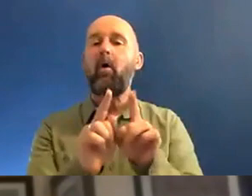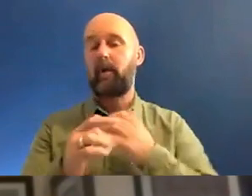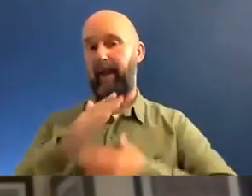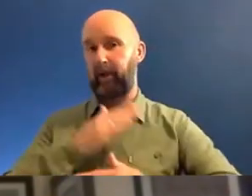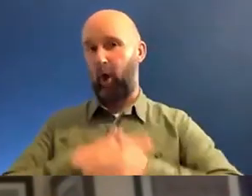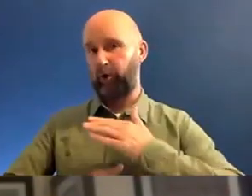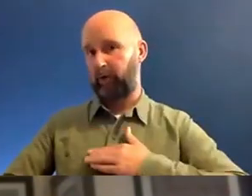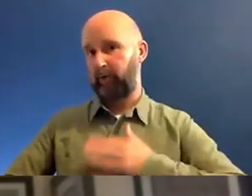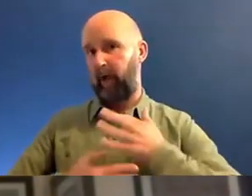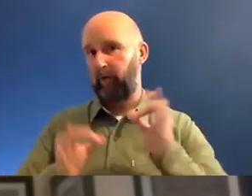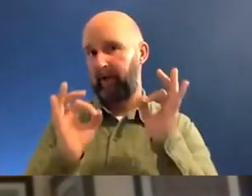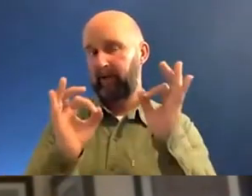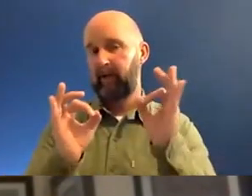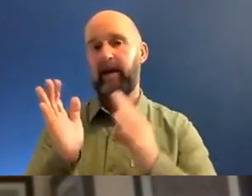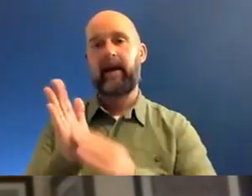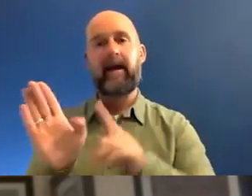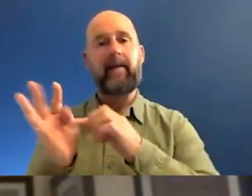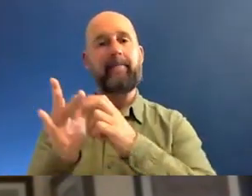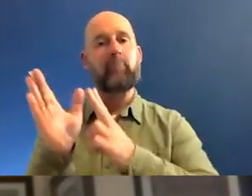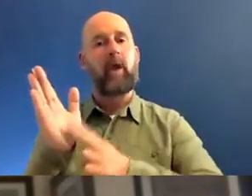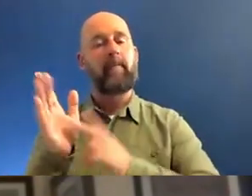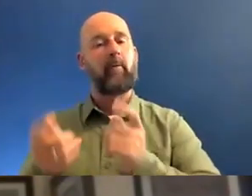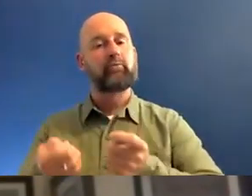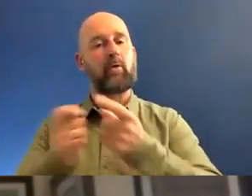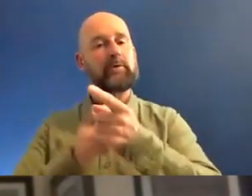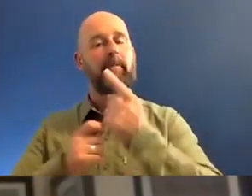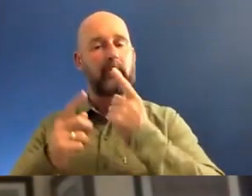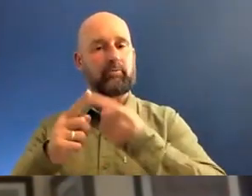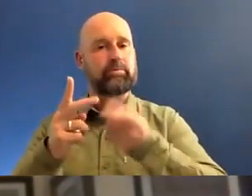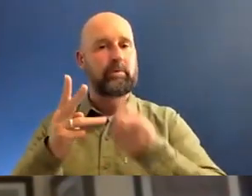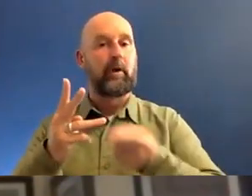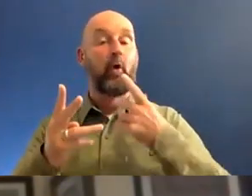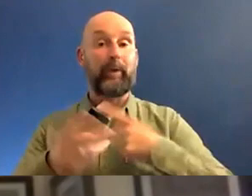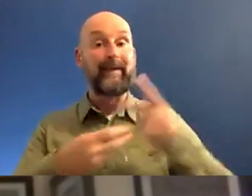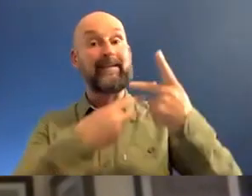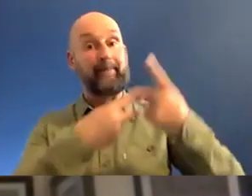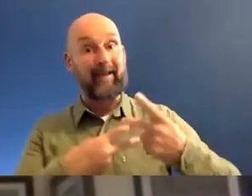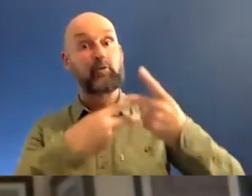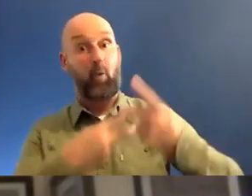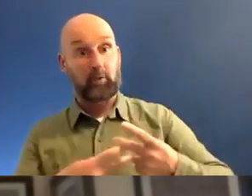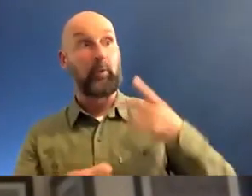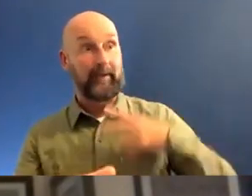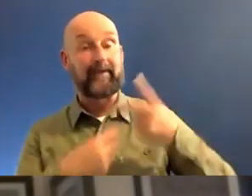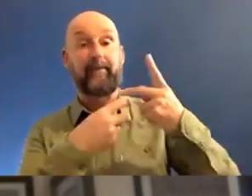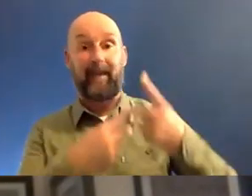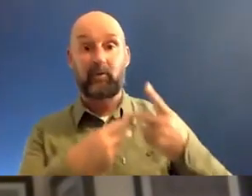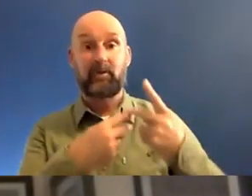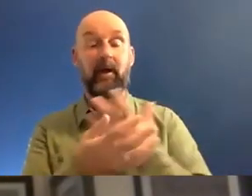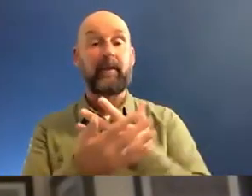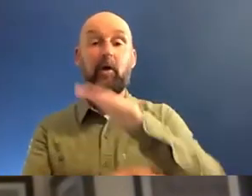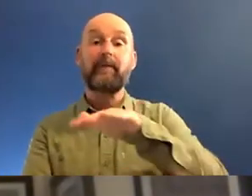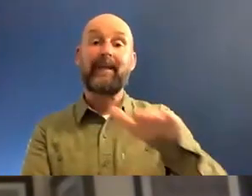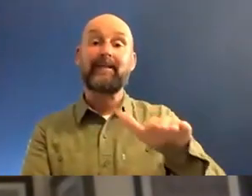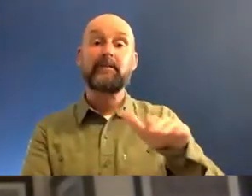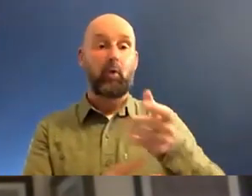And it's very important. I mean, Miriam brought up the point a few times about we need mentors. And there's lots of kids who communicate